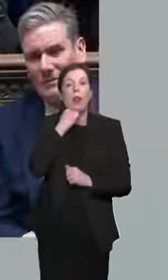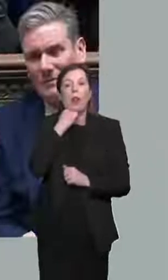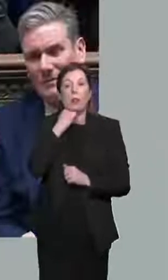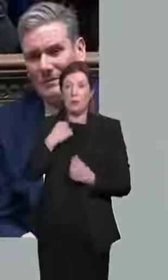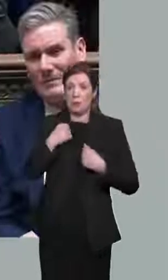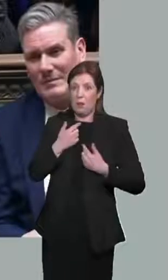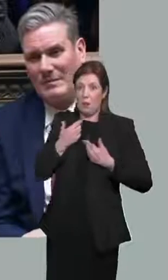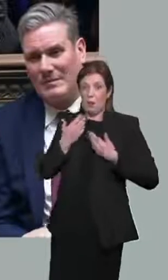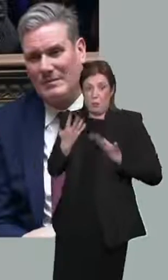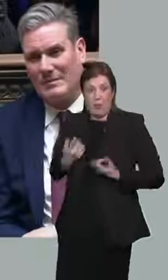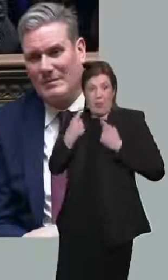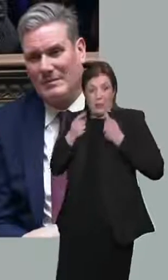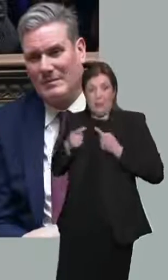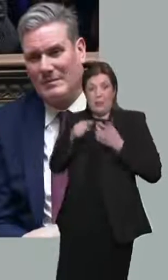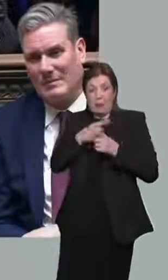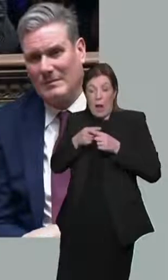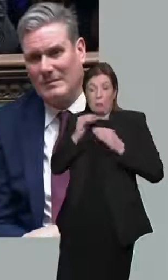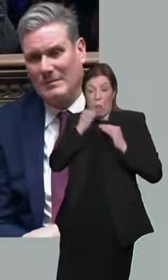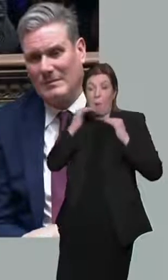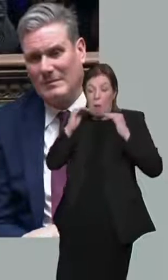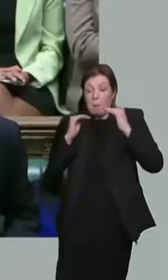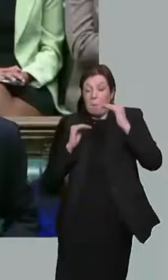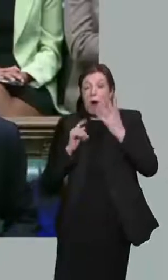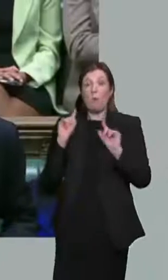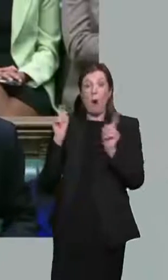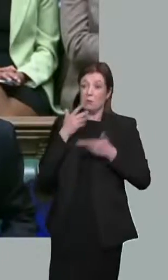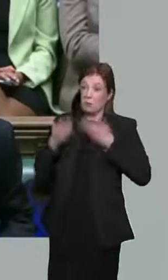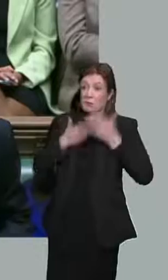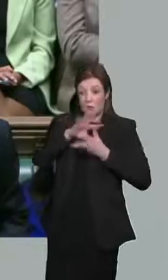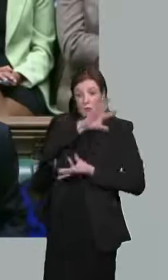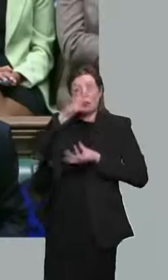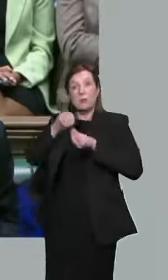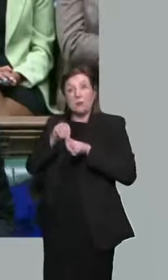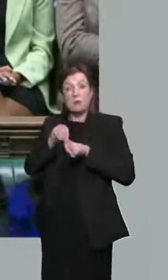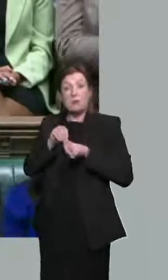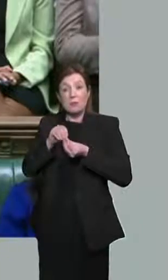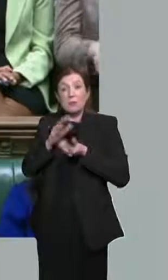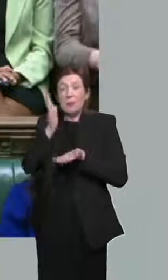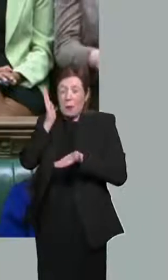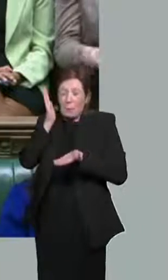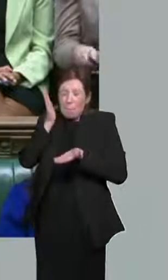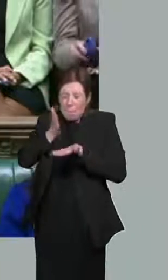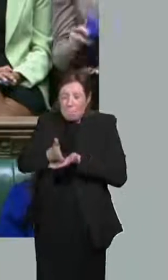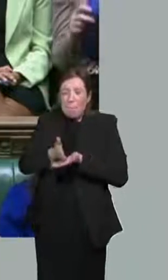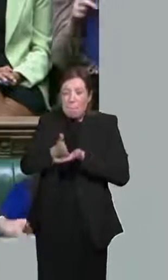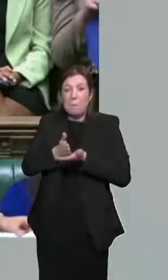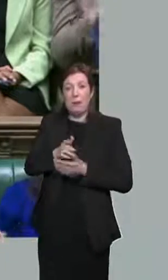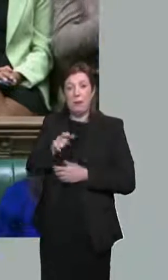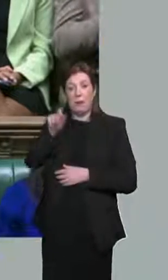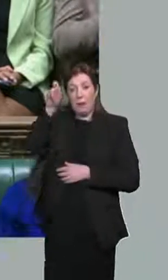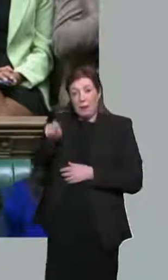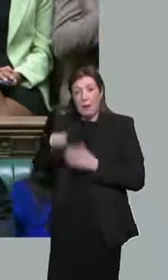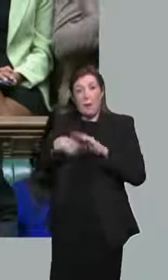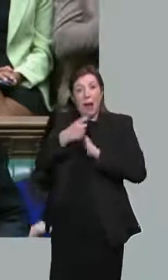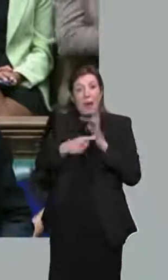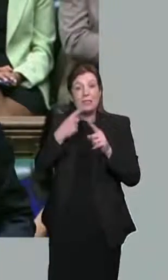tax cuts we have announced today? As I said, this plan represents the biggest net cut to personal taxes